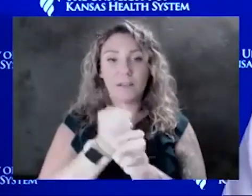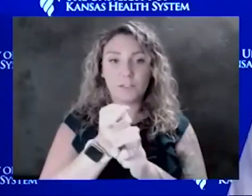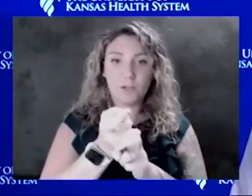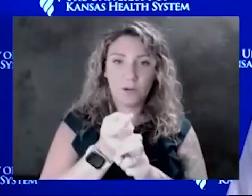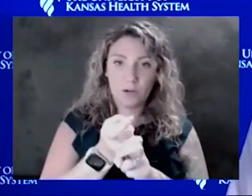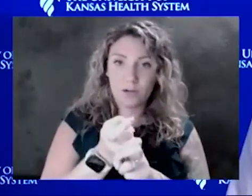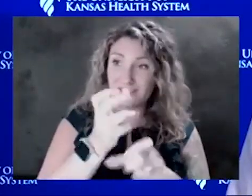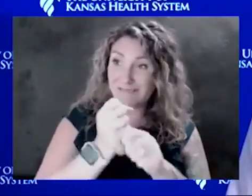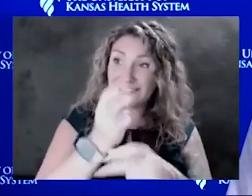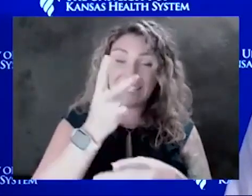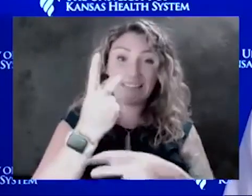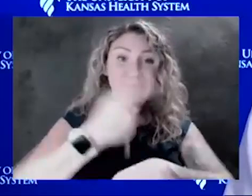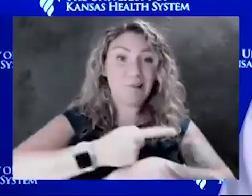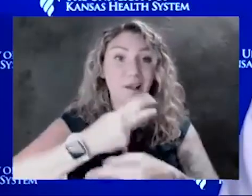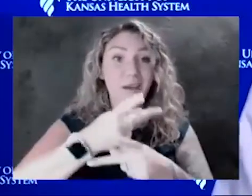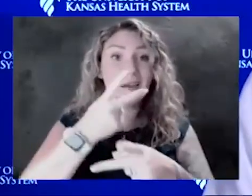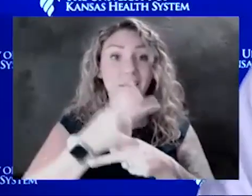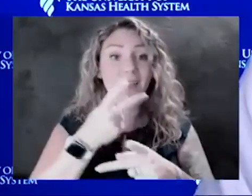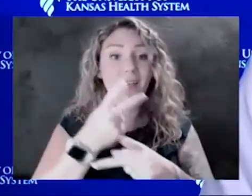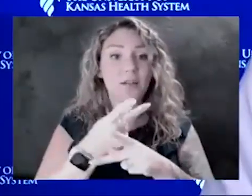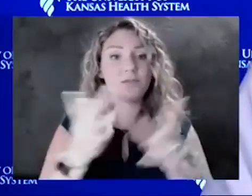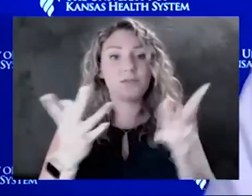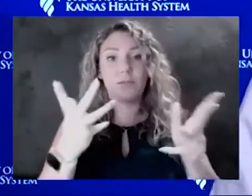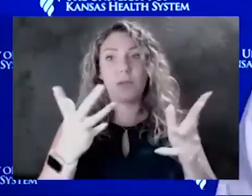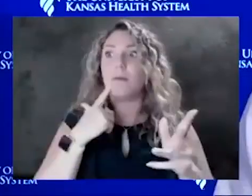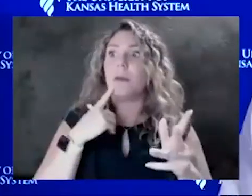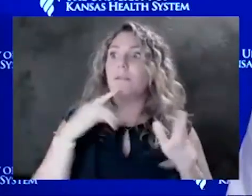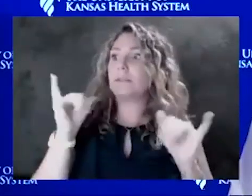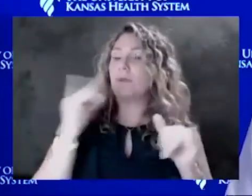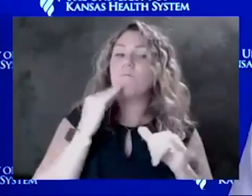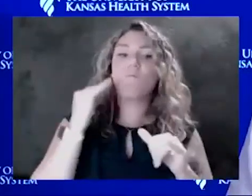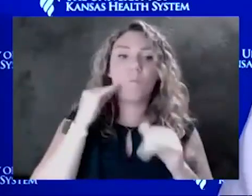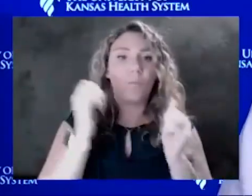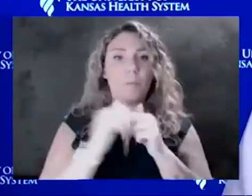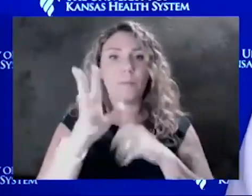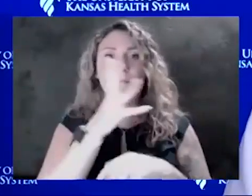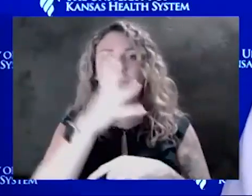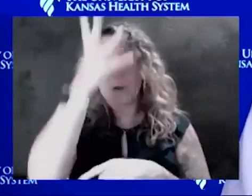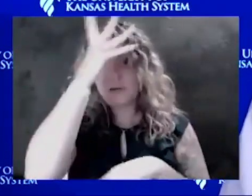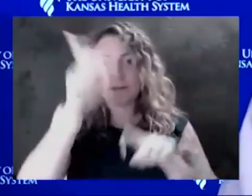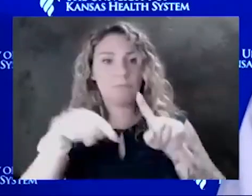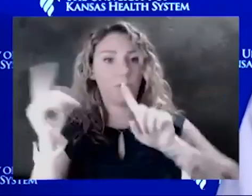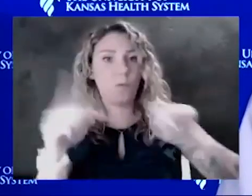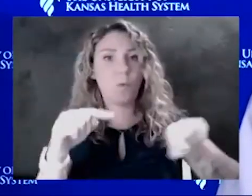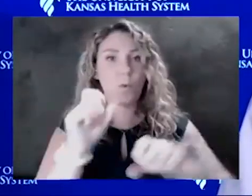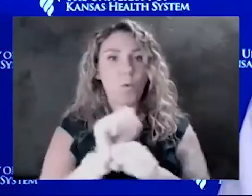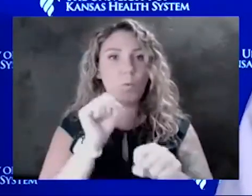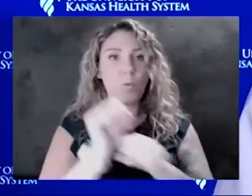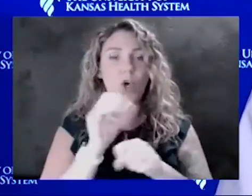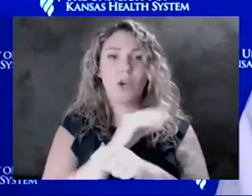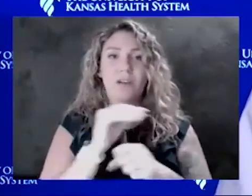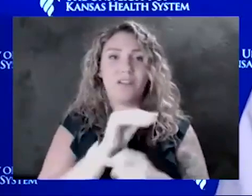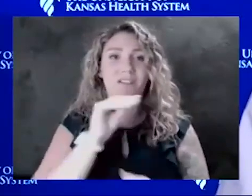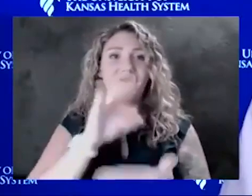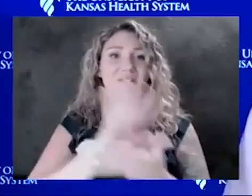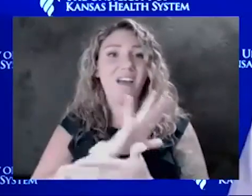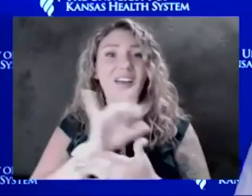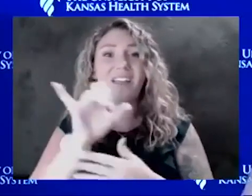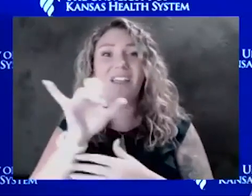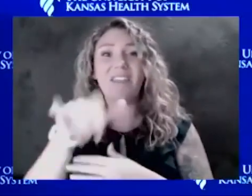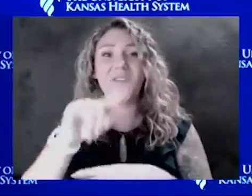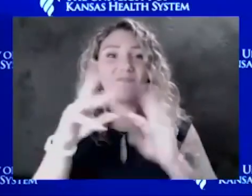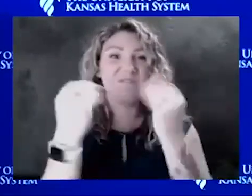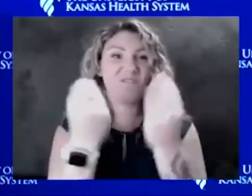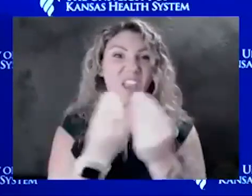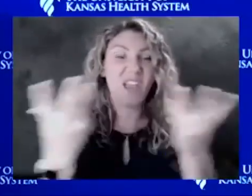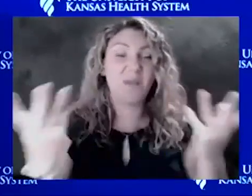maybe children have to be home with their parents so the parents can't go to work. And that can affect the family dynamics as well. So I think it's most important to